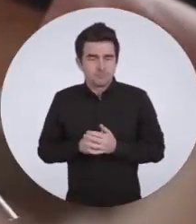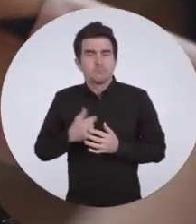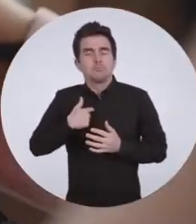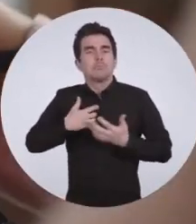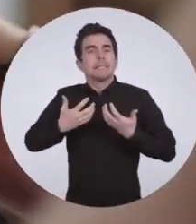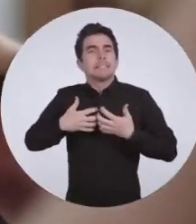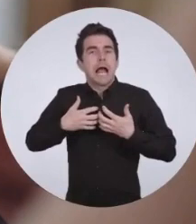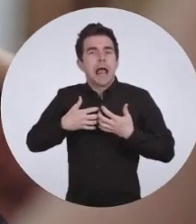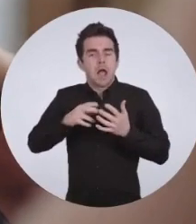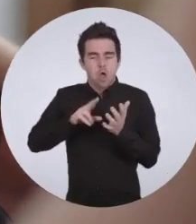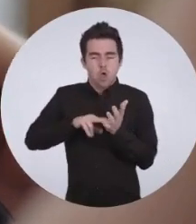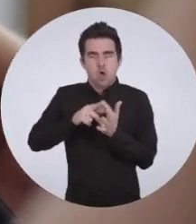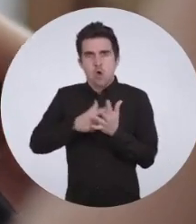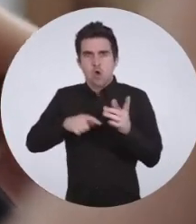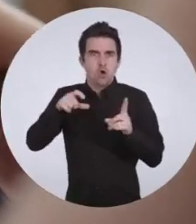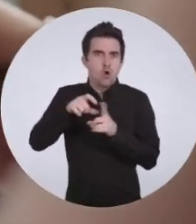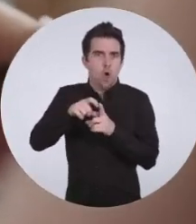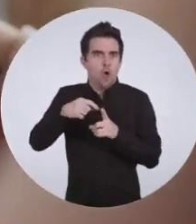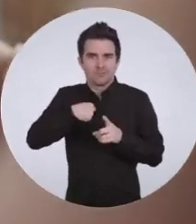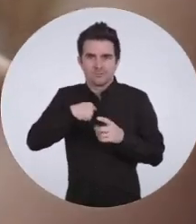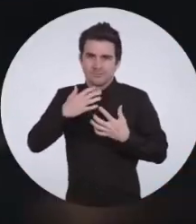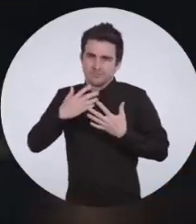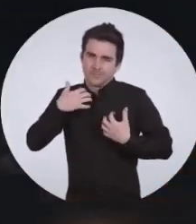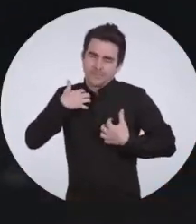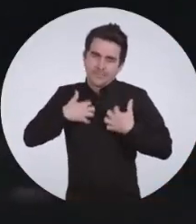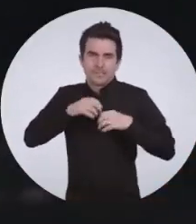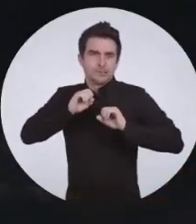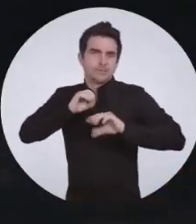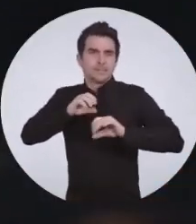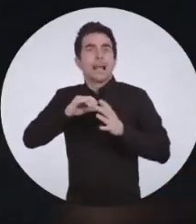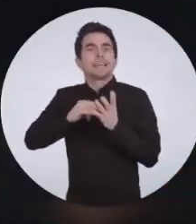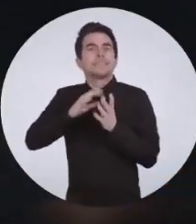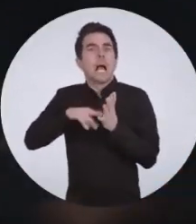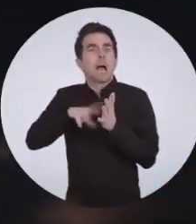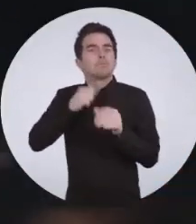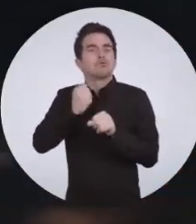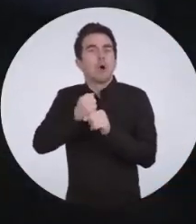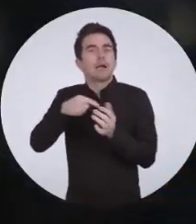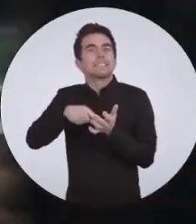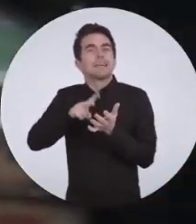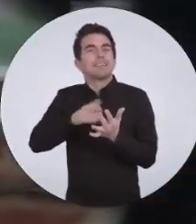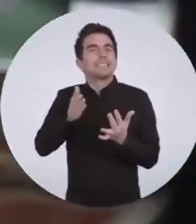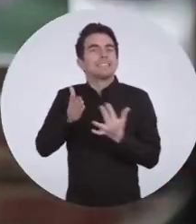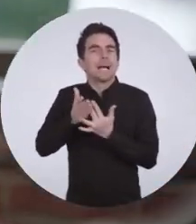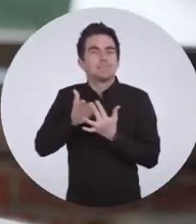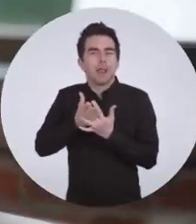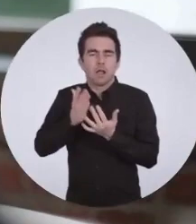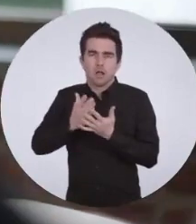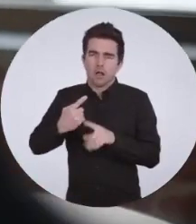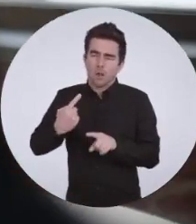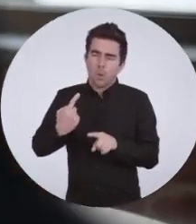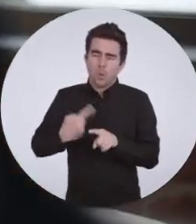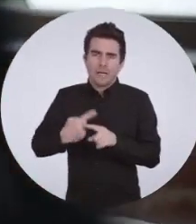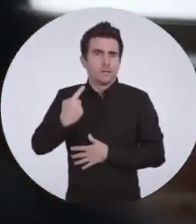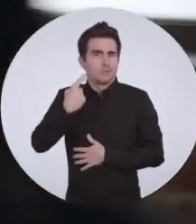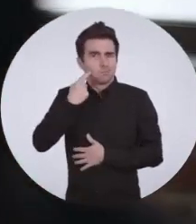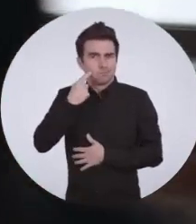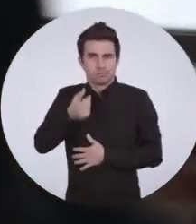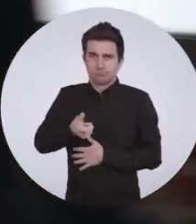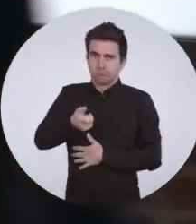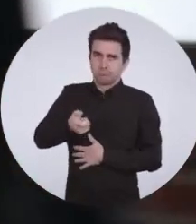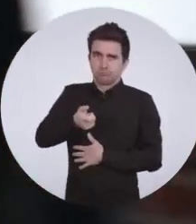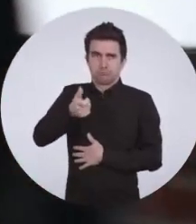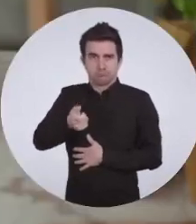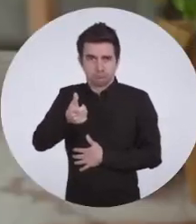I'm a bit of a tech nerd, so I'm really excited to share some of the Samsung TV's accessibility features. They are quick and easy to